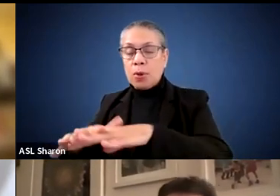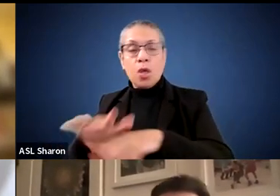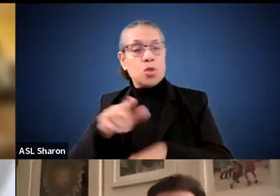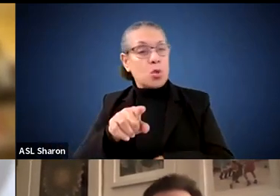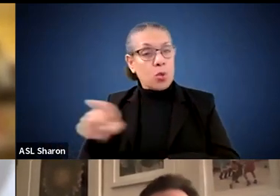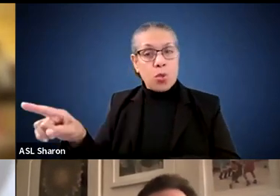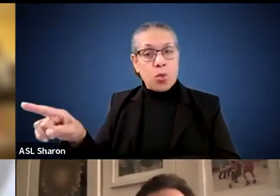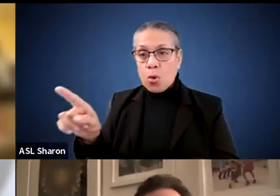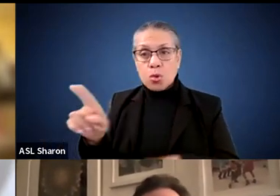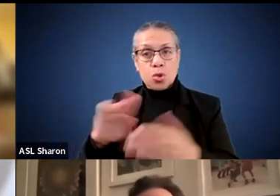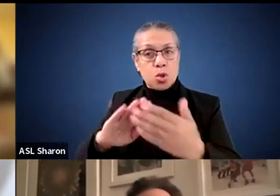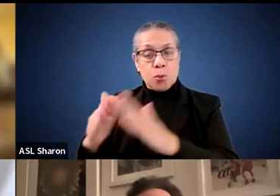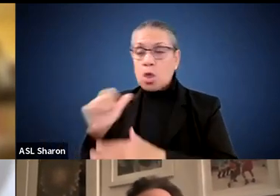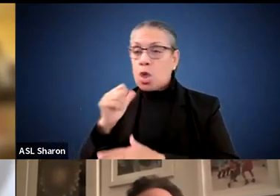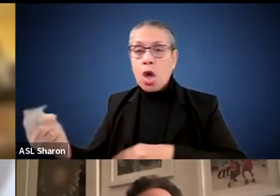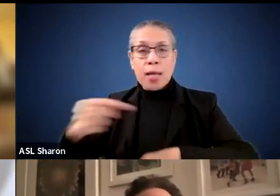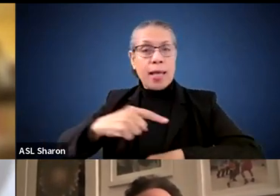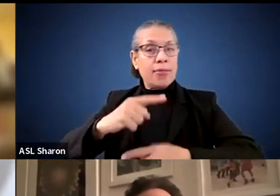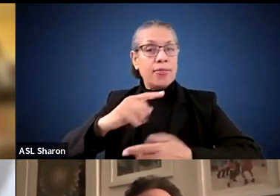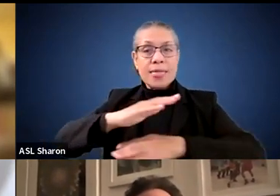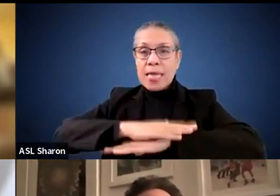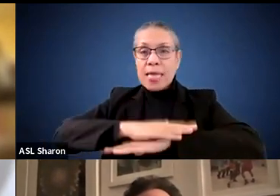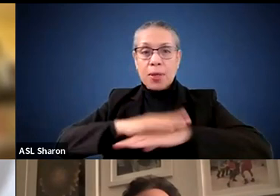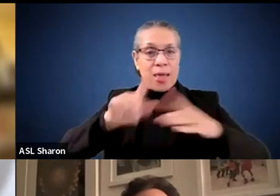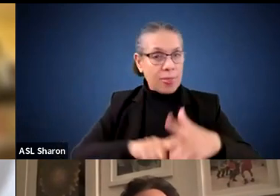not at the table from the very beginning.